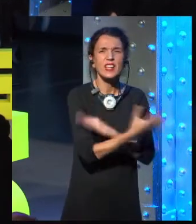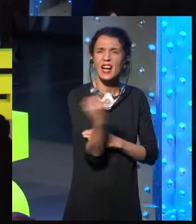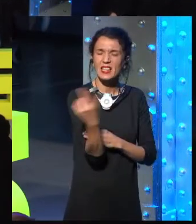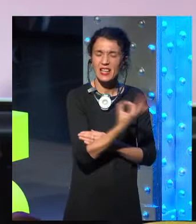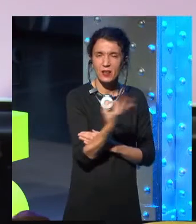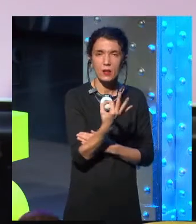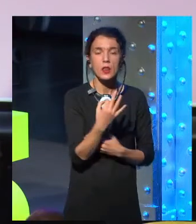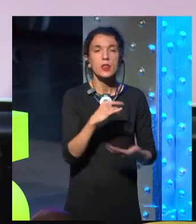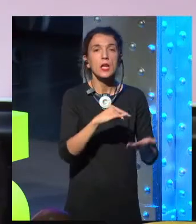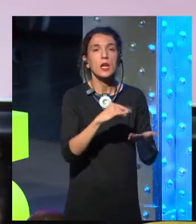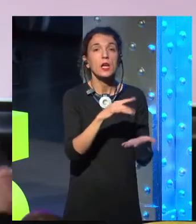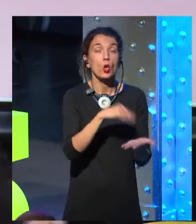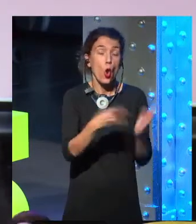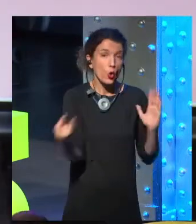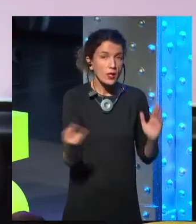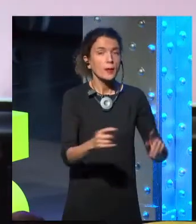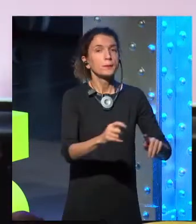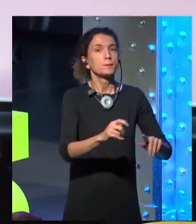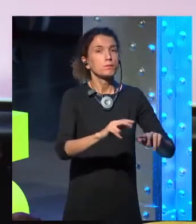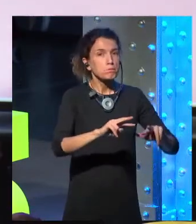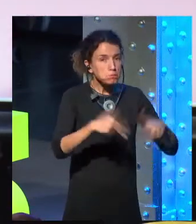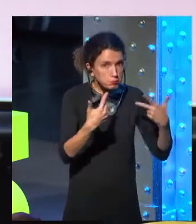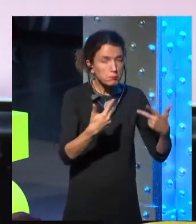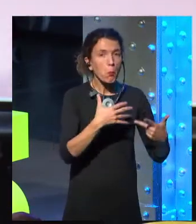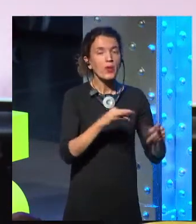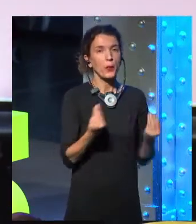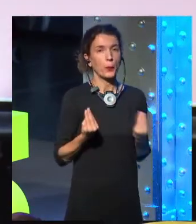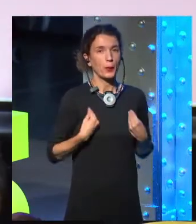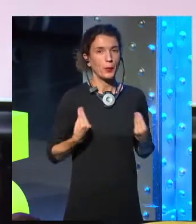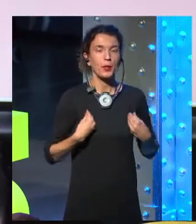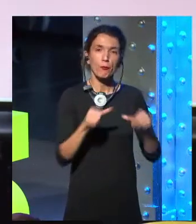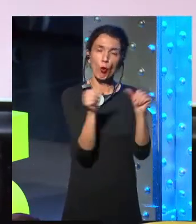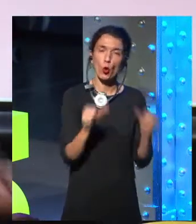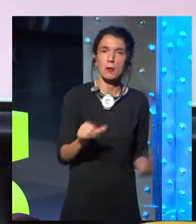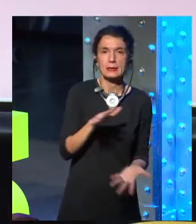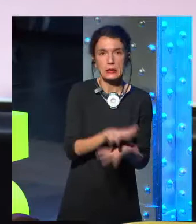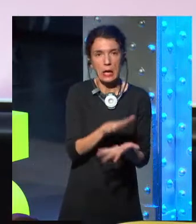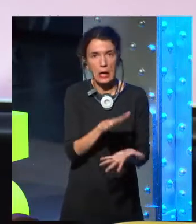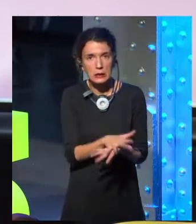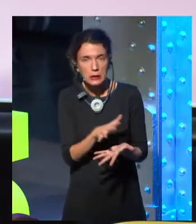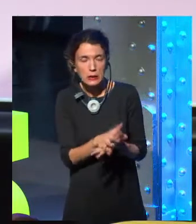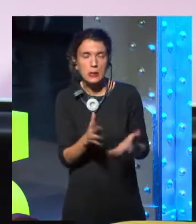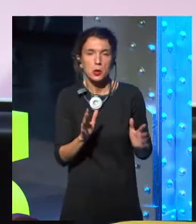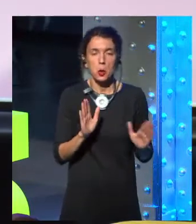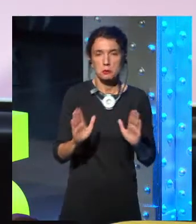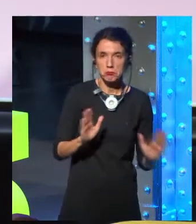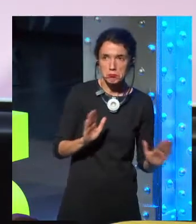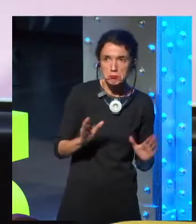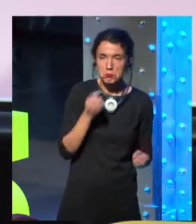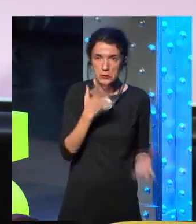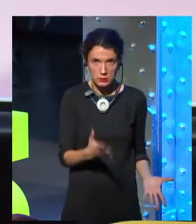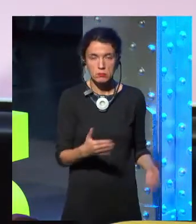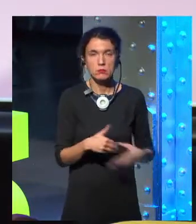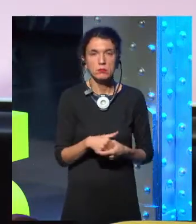technology is boring. A washer and dryer that you barely notice. A tea kettle that just works and you forget it. Something that's classic,